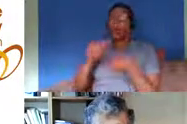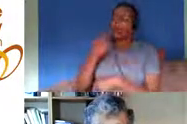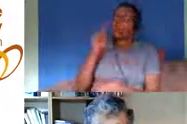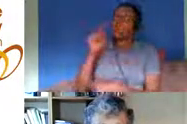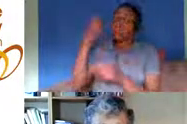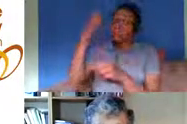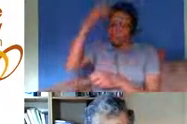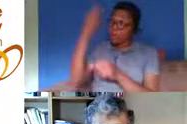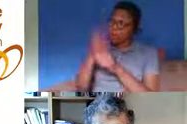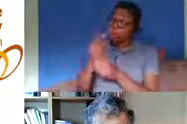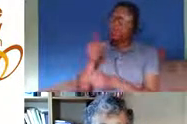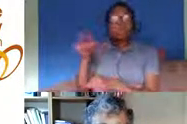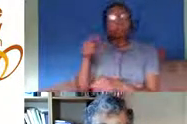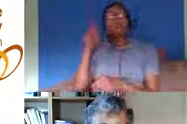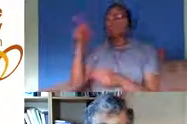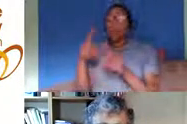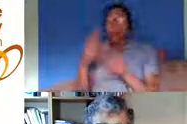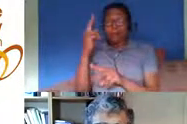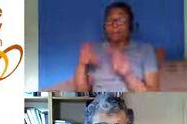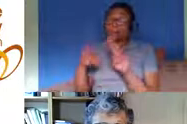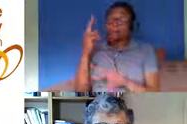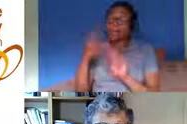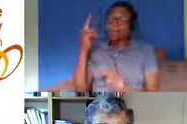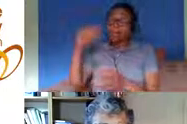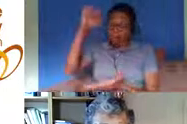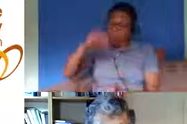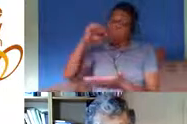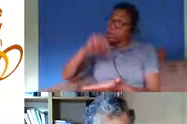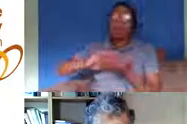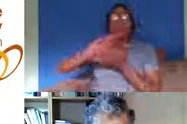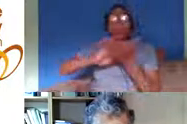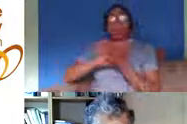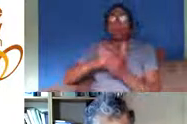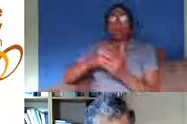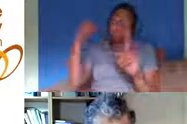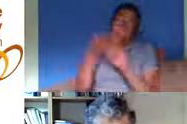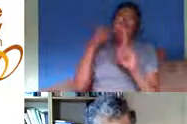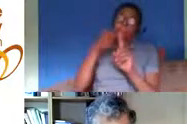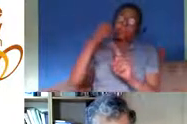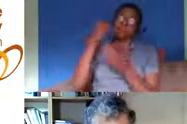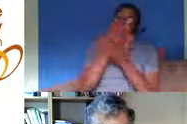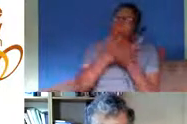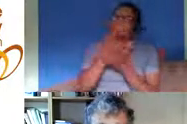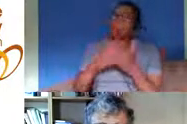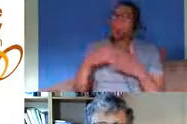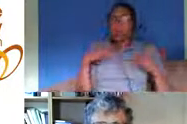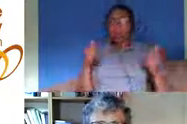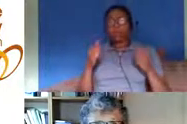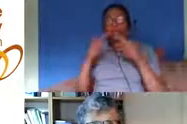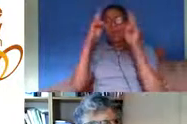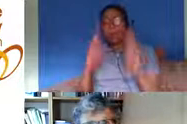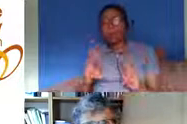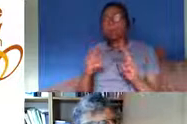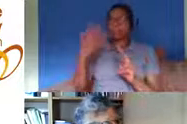and racism has intensified inequalities in health for for ethnic groups some groups notably